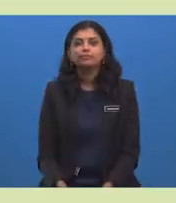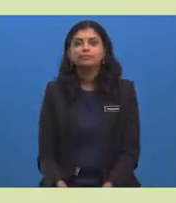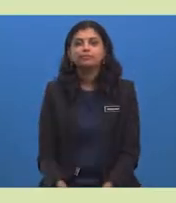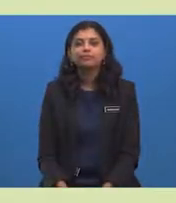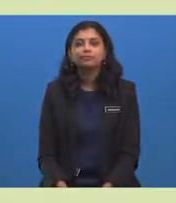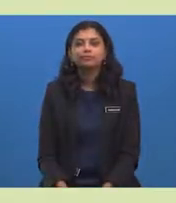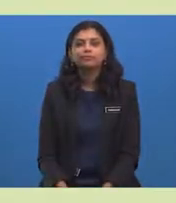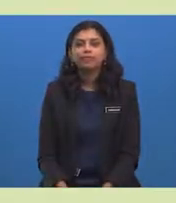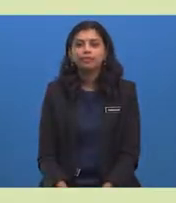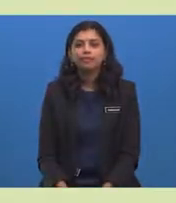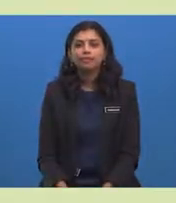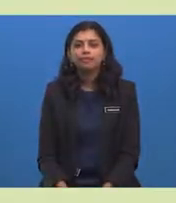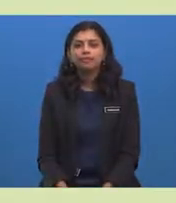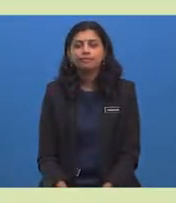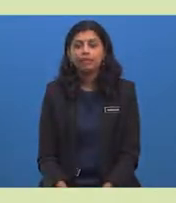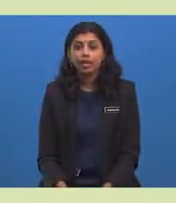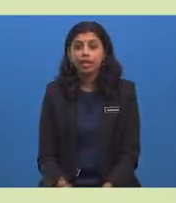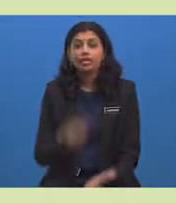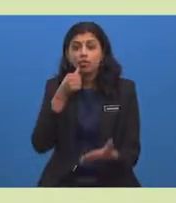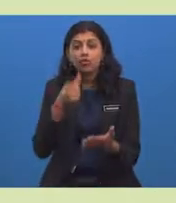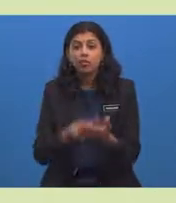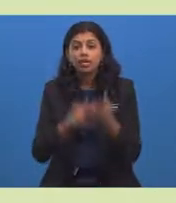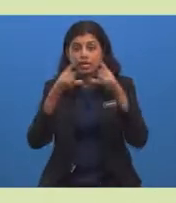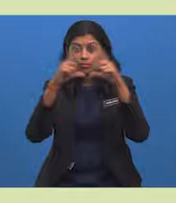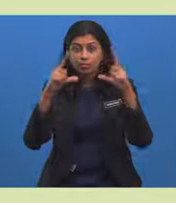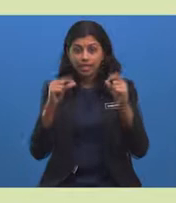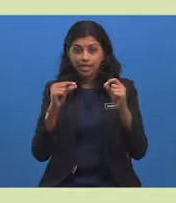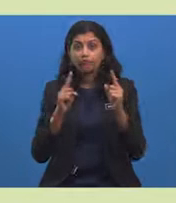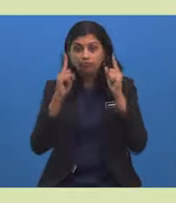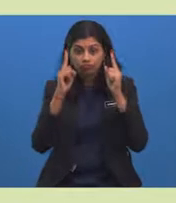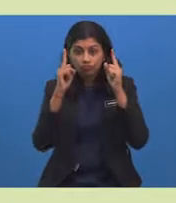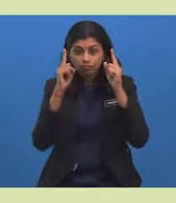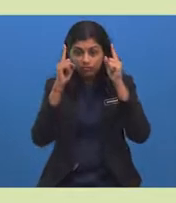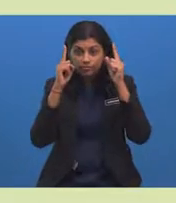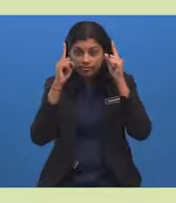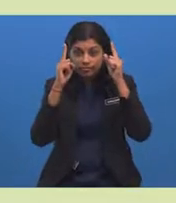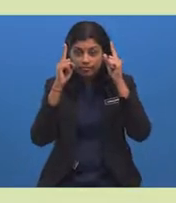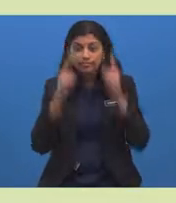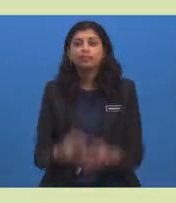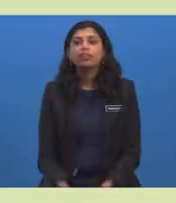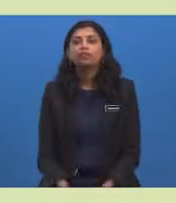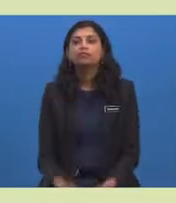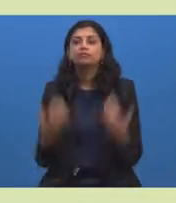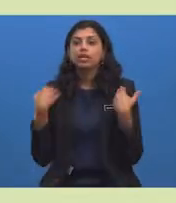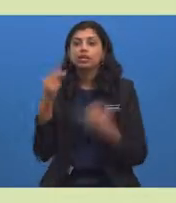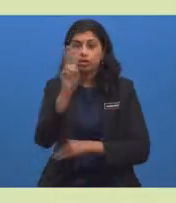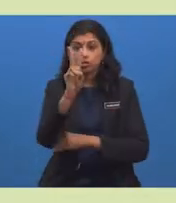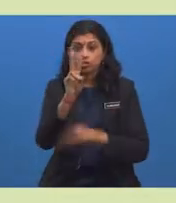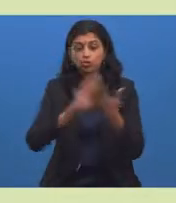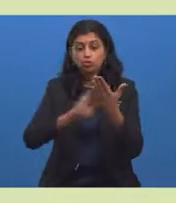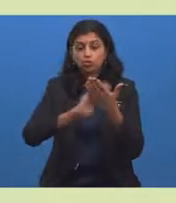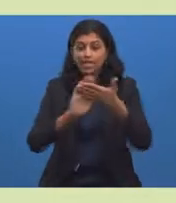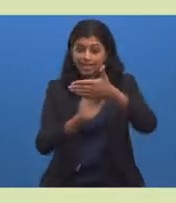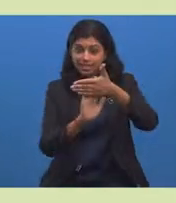This is how a postcard looks like. This It has two sides,